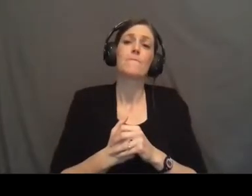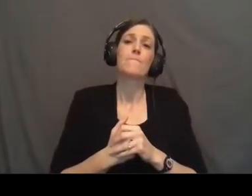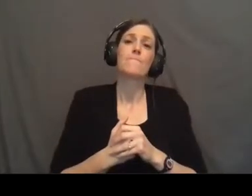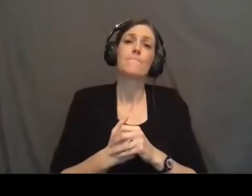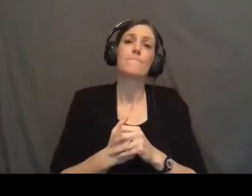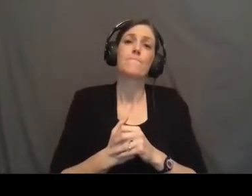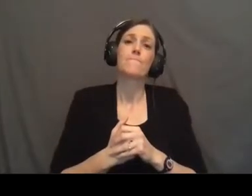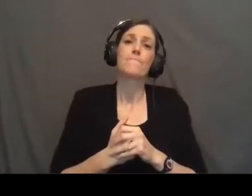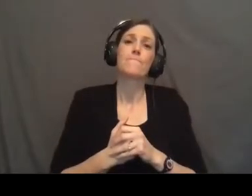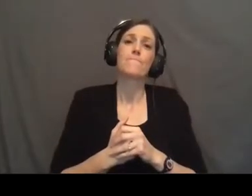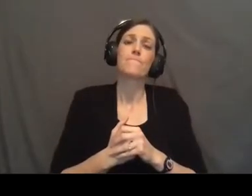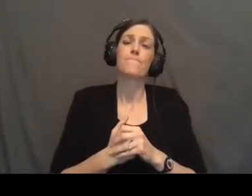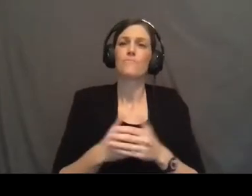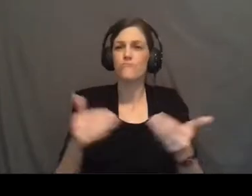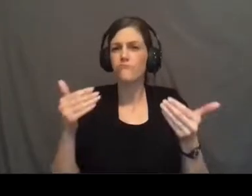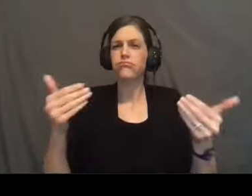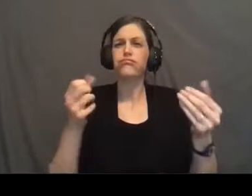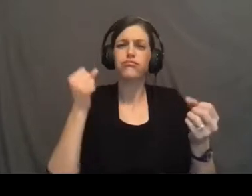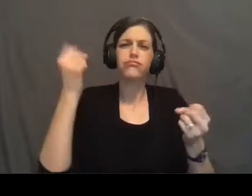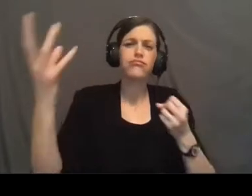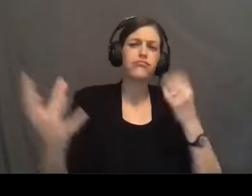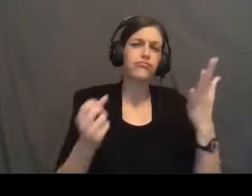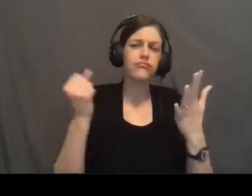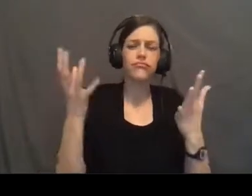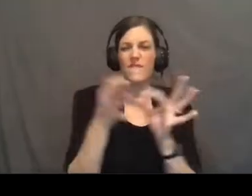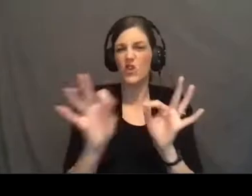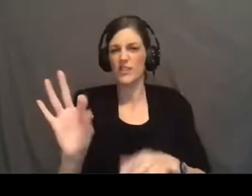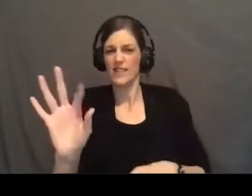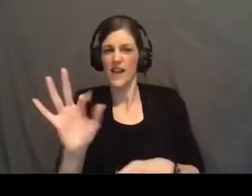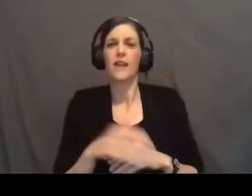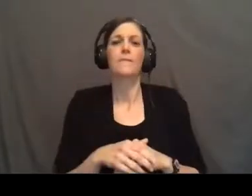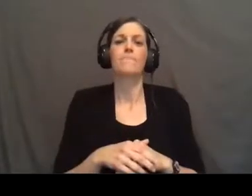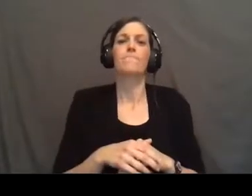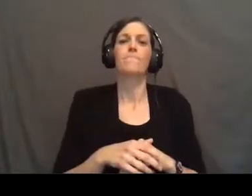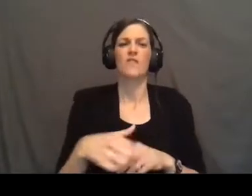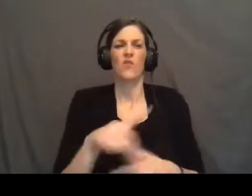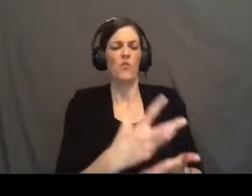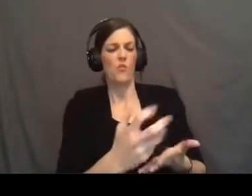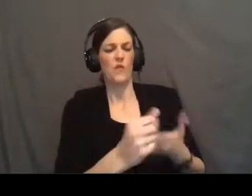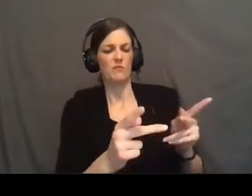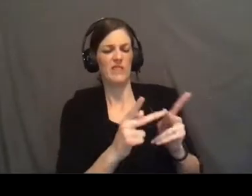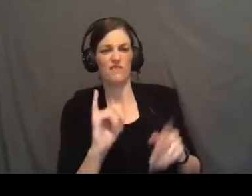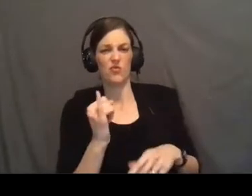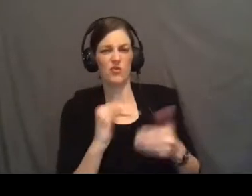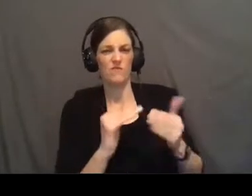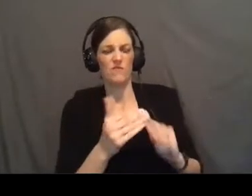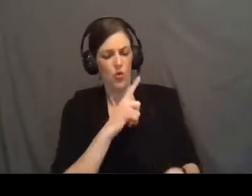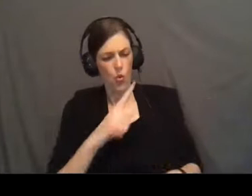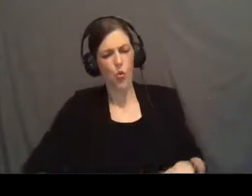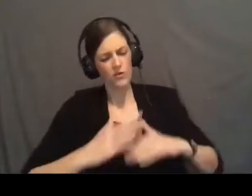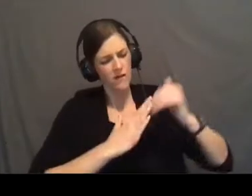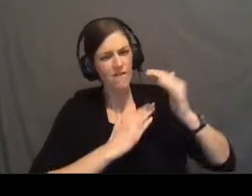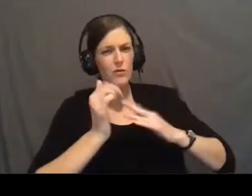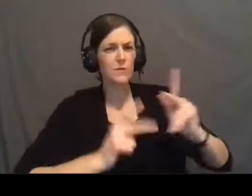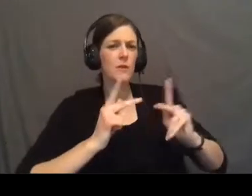Break forth together in singing, verse 9. You waste places of Jerusalem for the Lord has comforted his people. He has